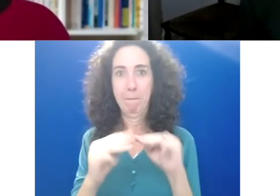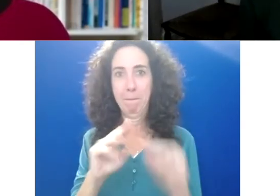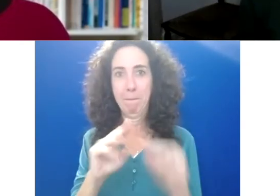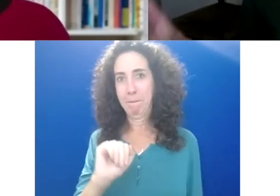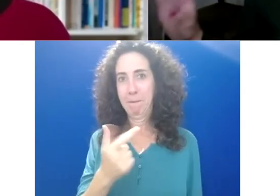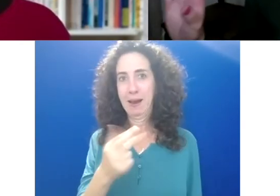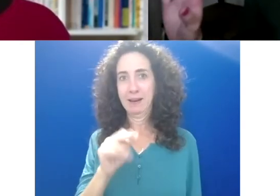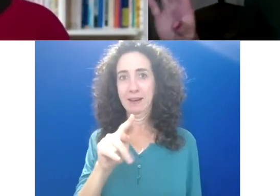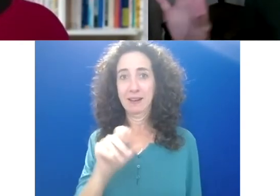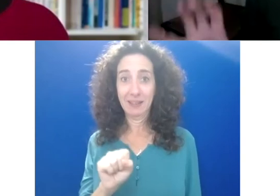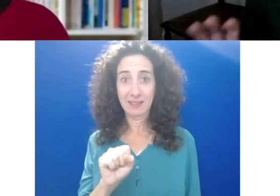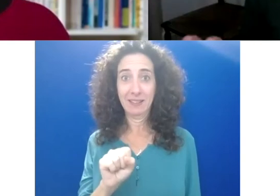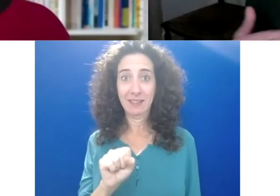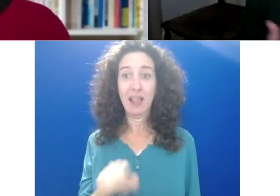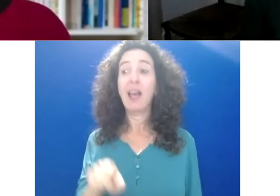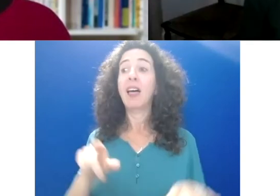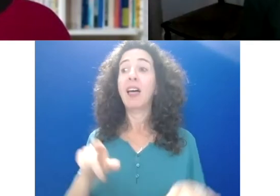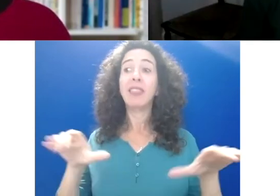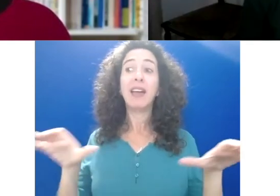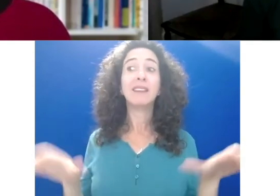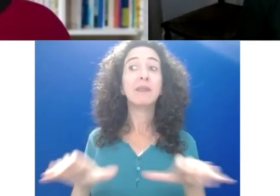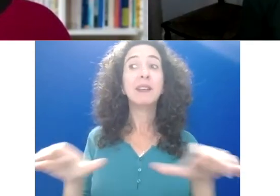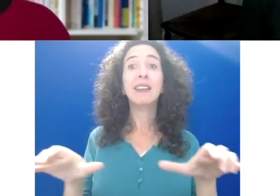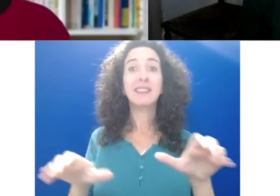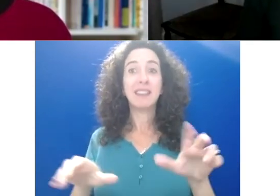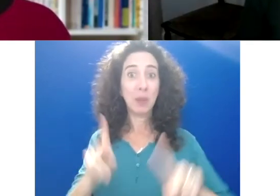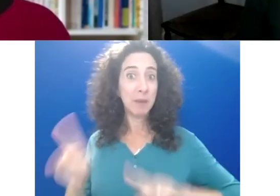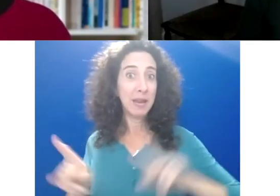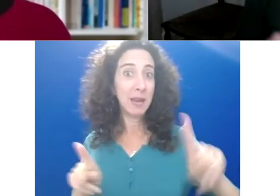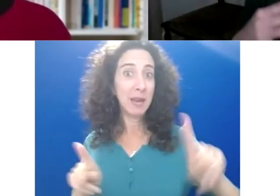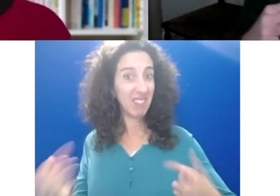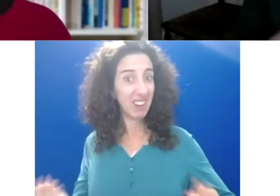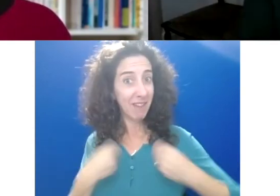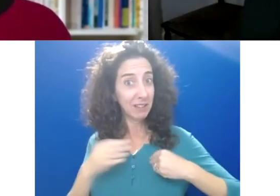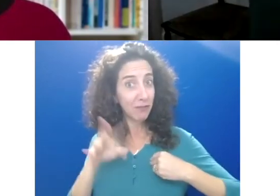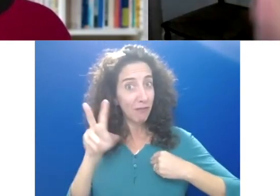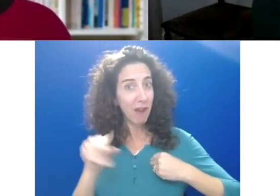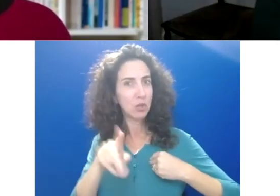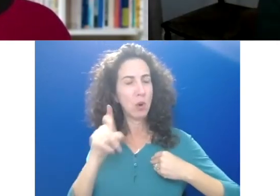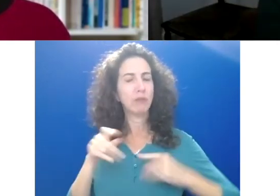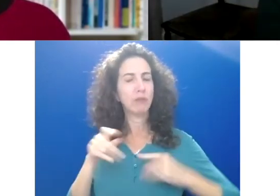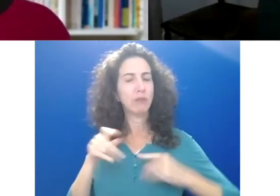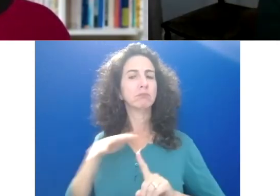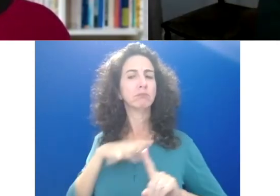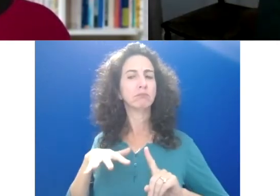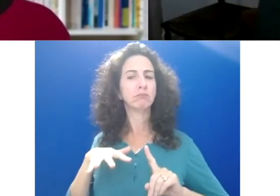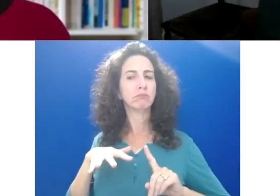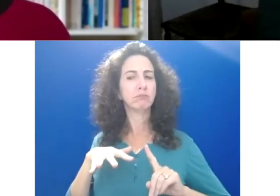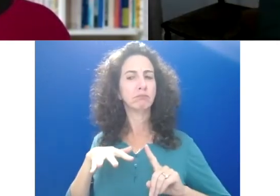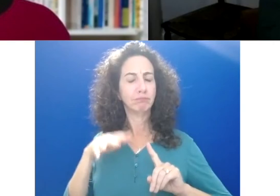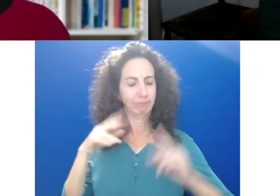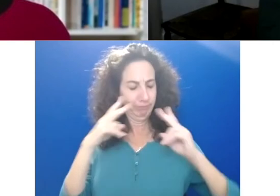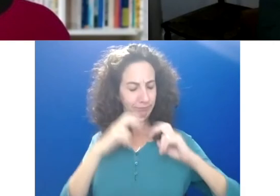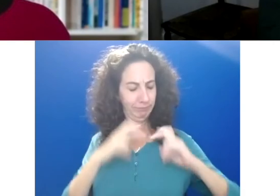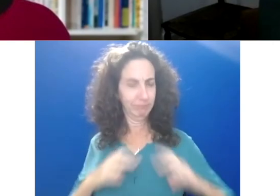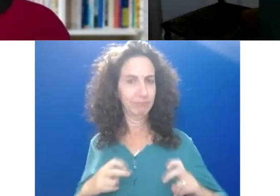the people that tend to generate fun for us personally. Because I argue that while the definition of fun is universal, that it's